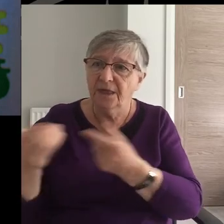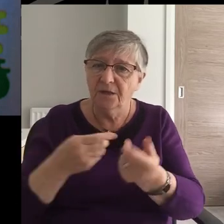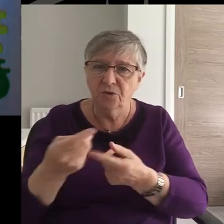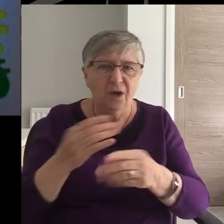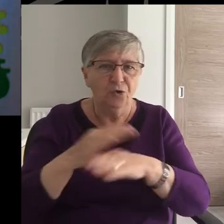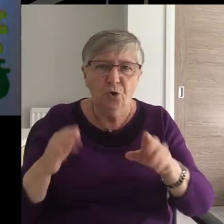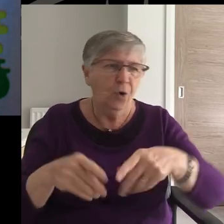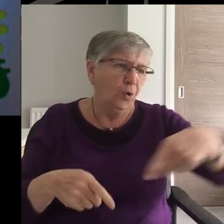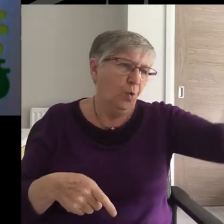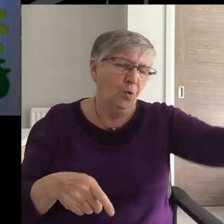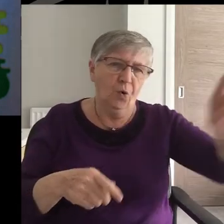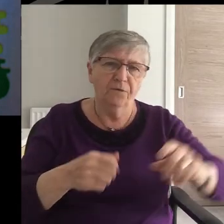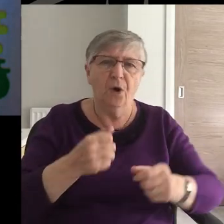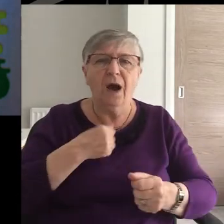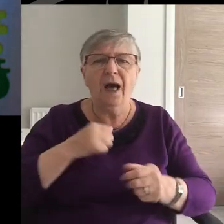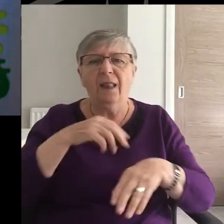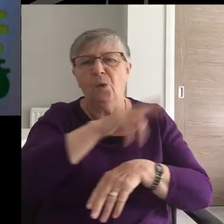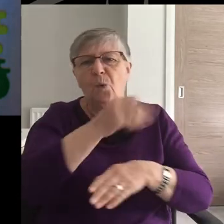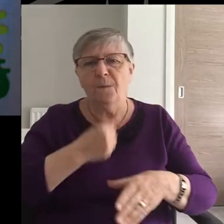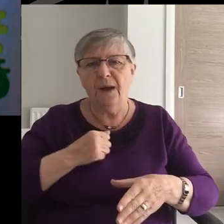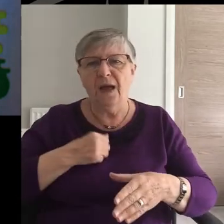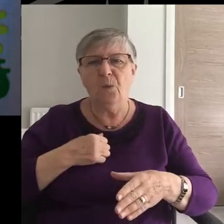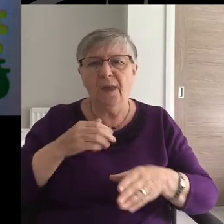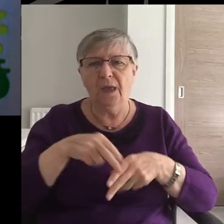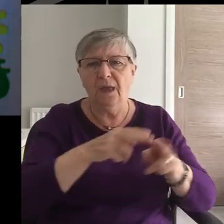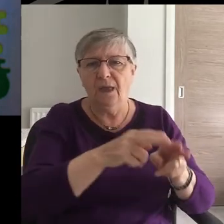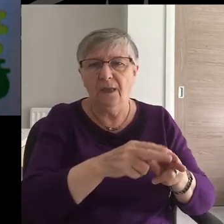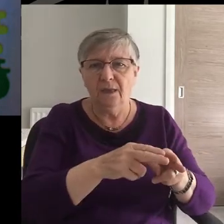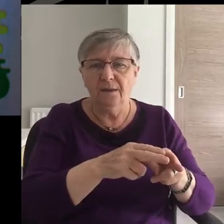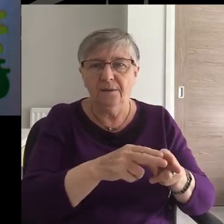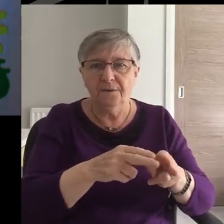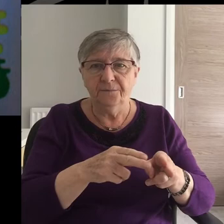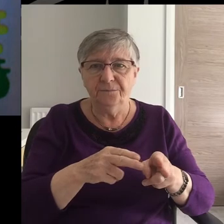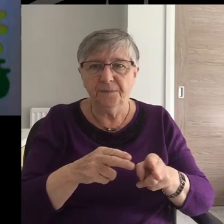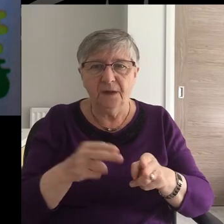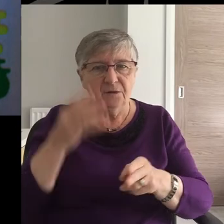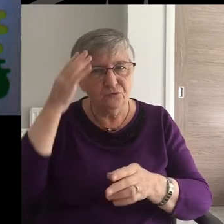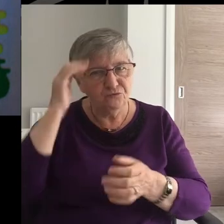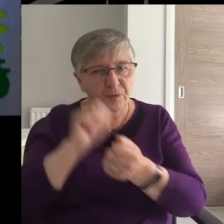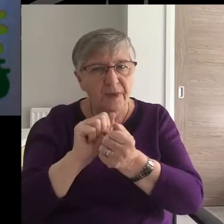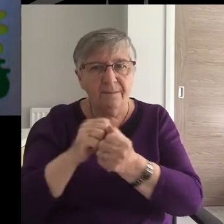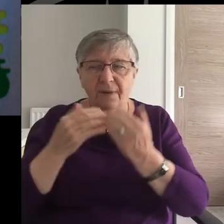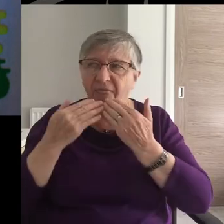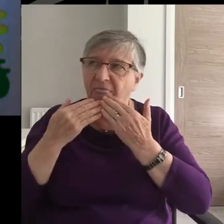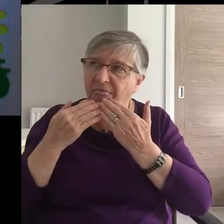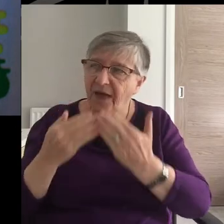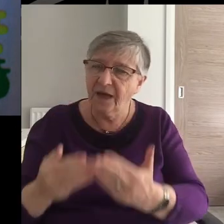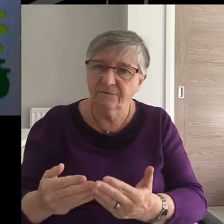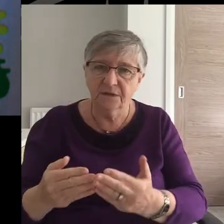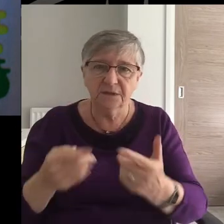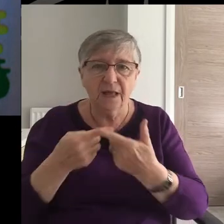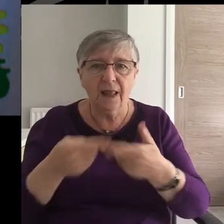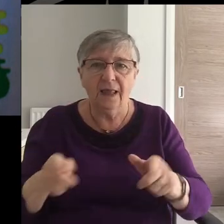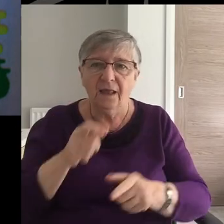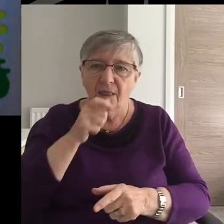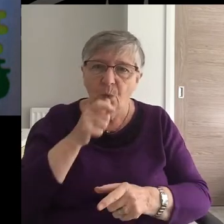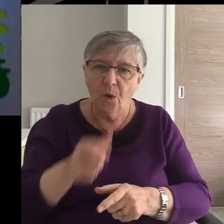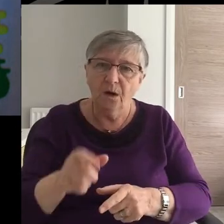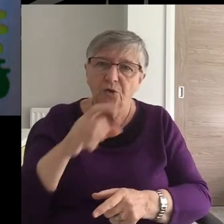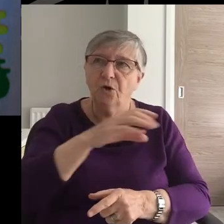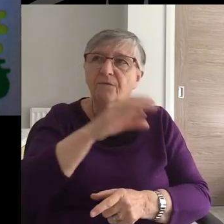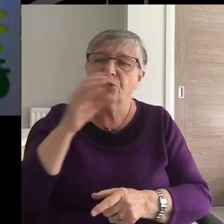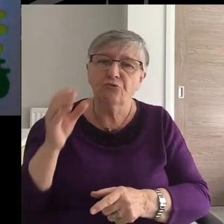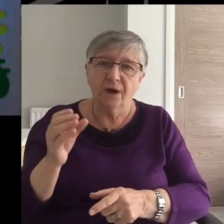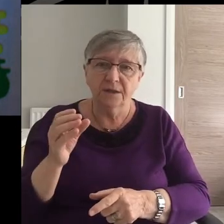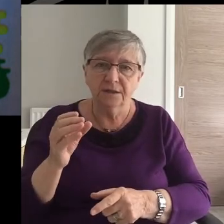None of this go off and do in your own thing. And cultivate thankfulness. Let the word of